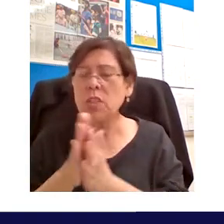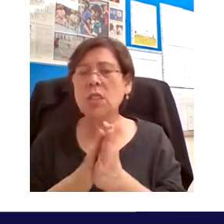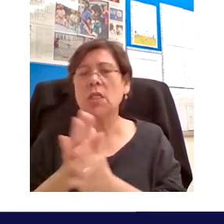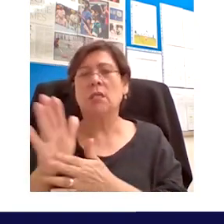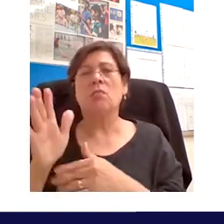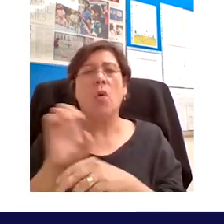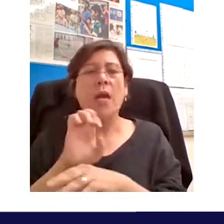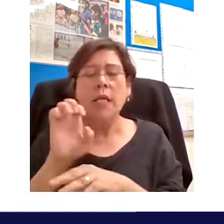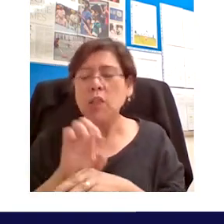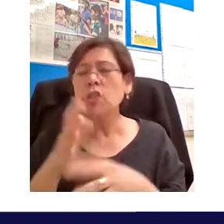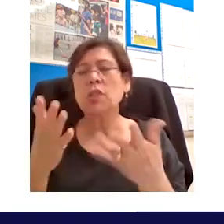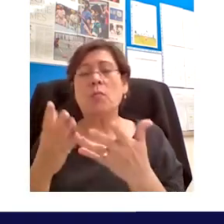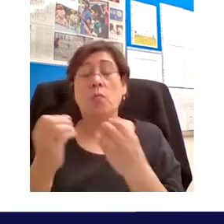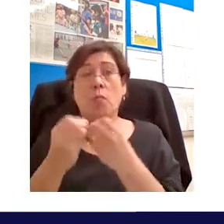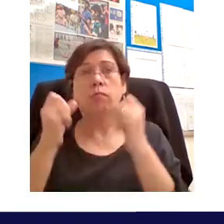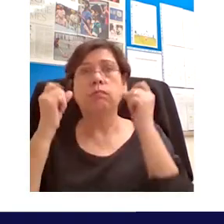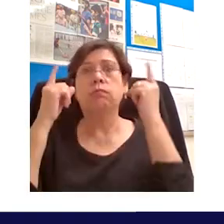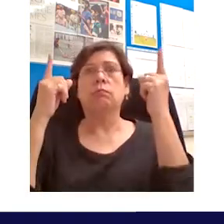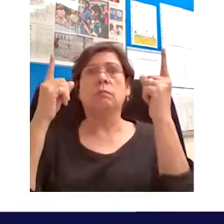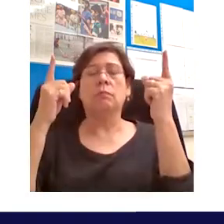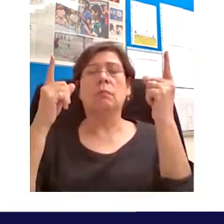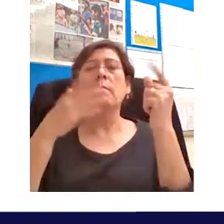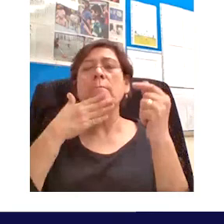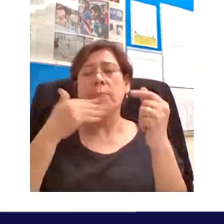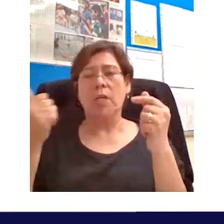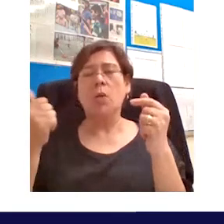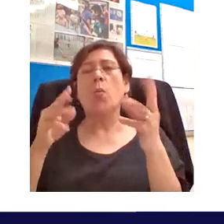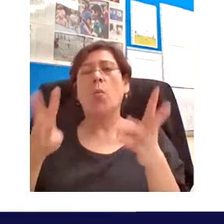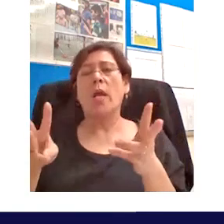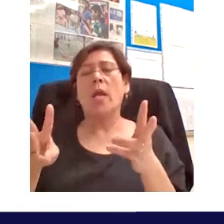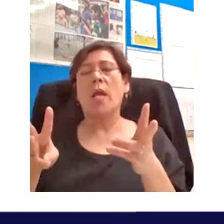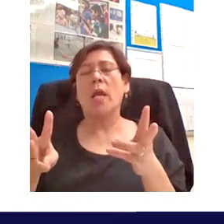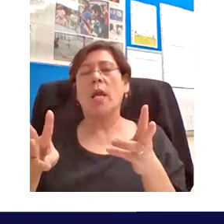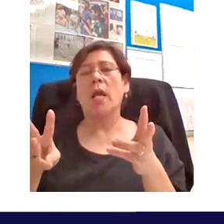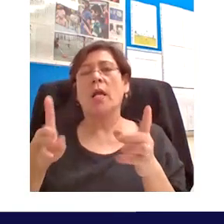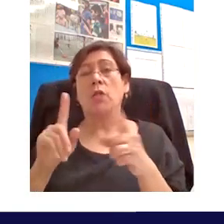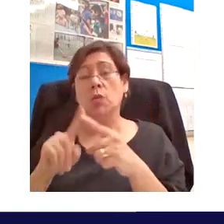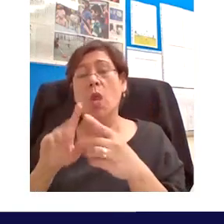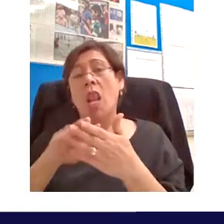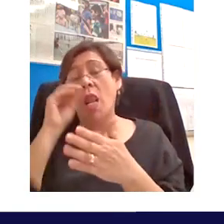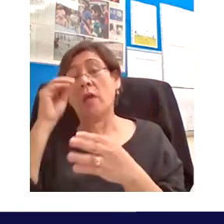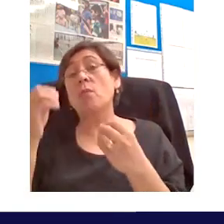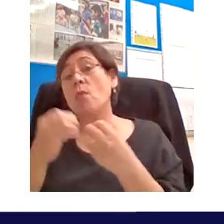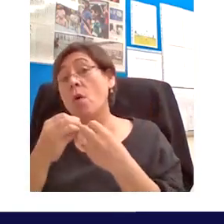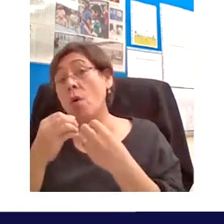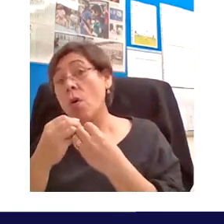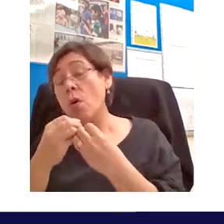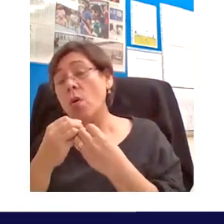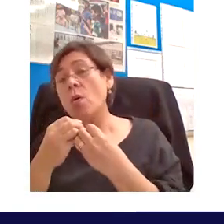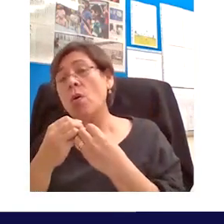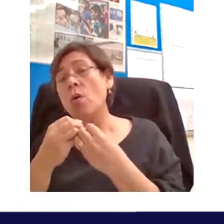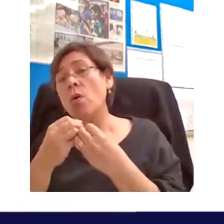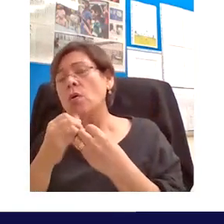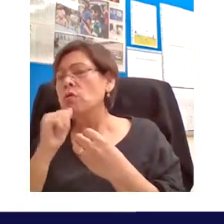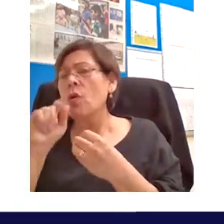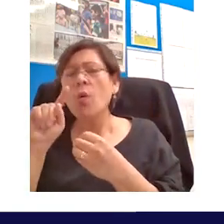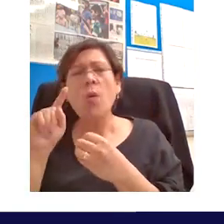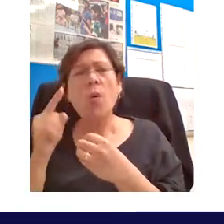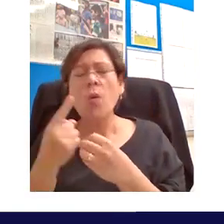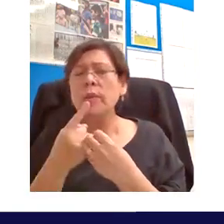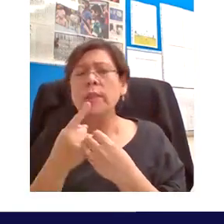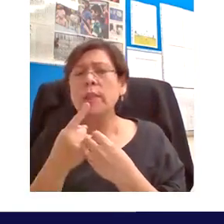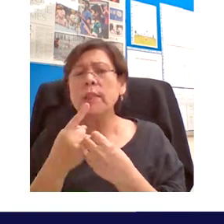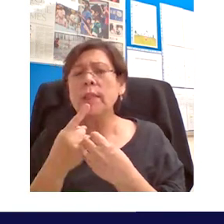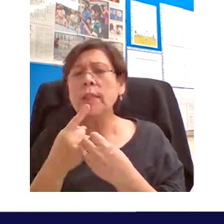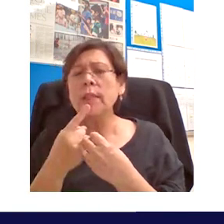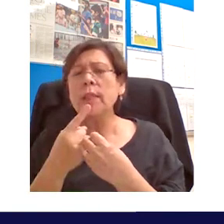a more awakening of their curiosity their desire to learn more um not only enhancing their education at the secondary